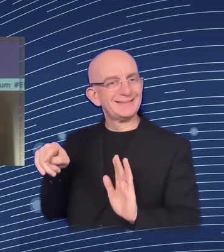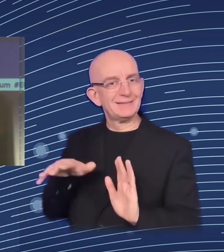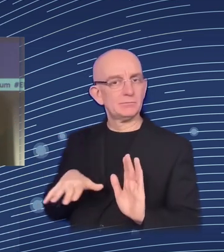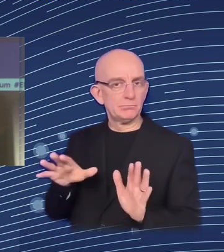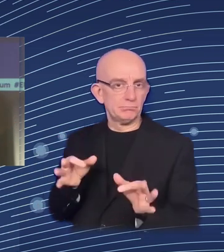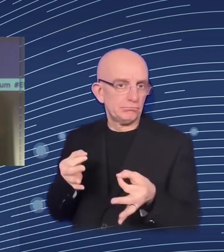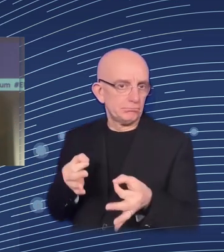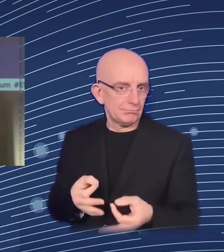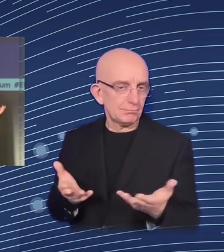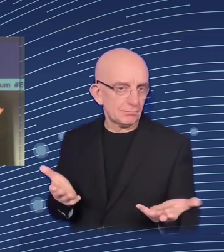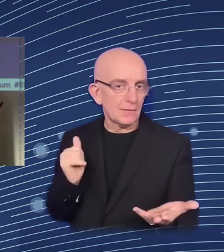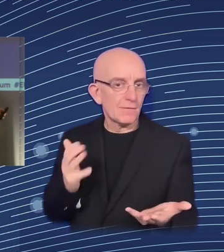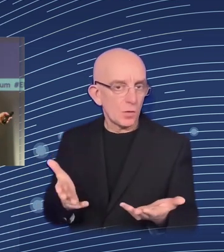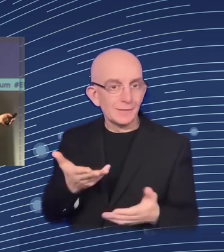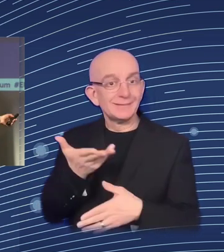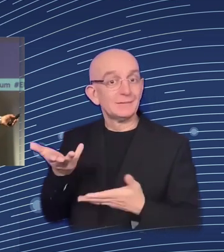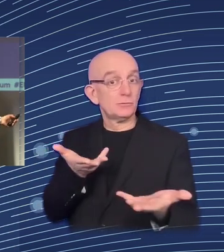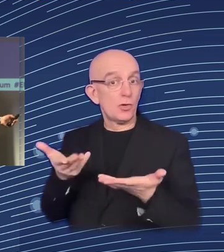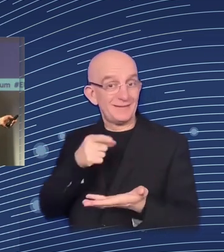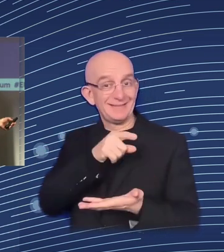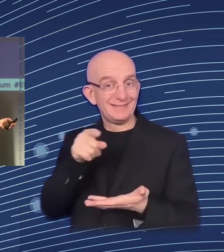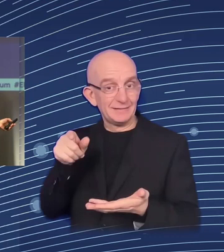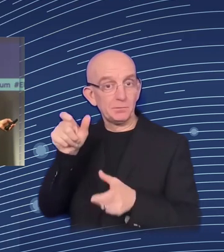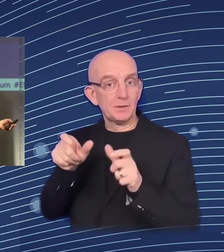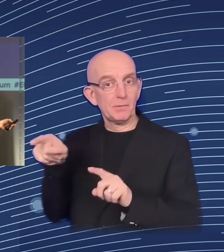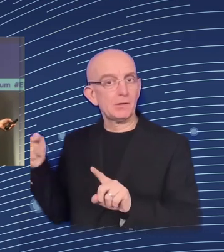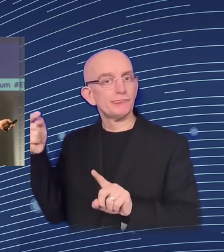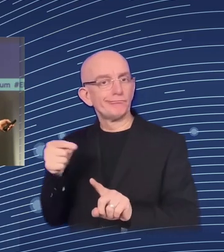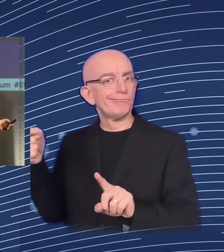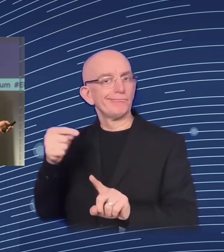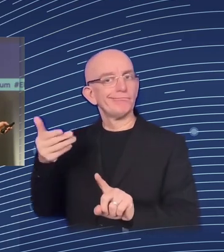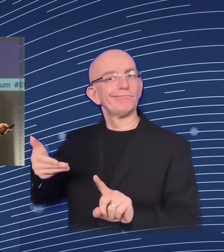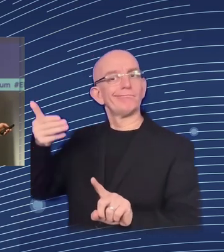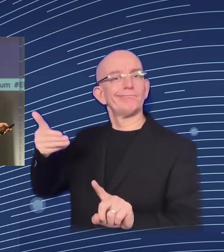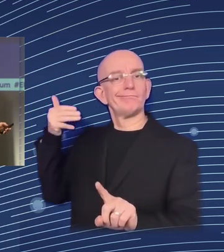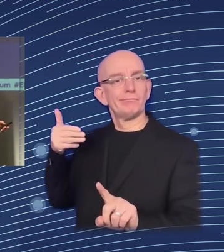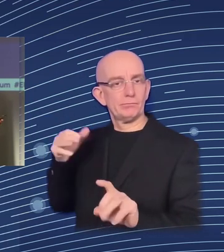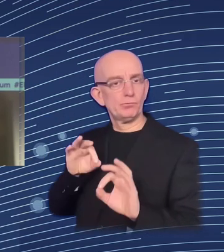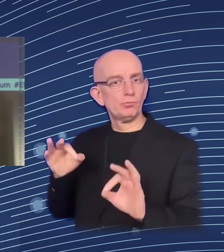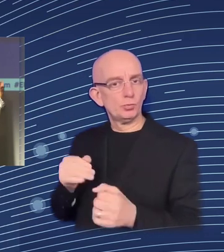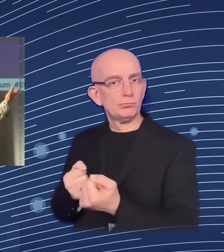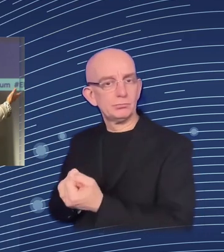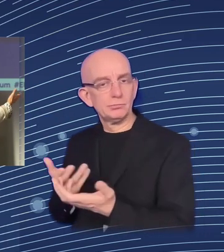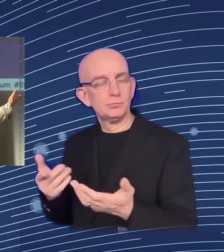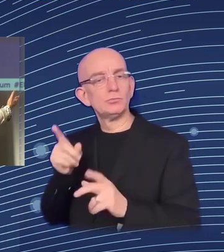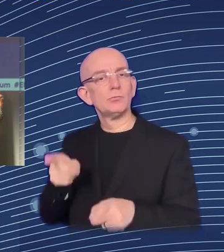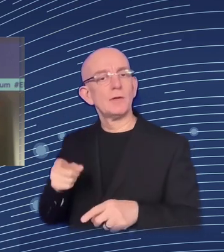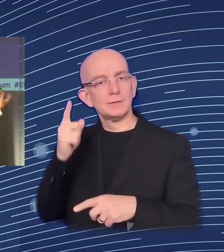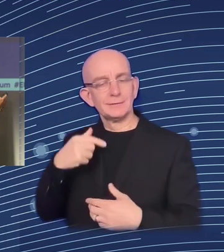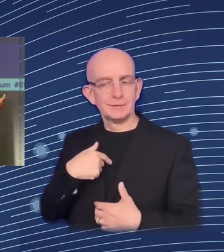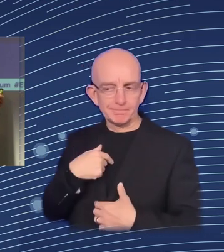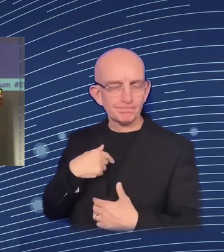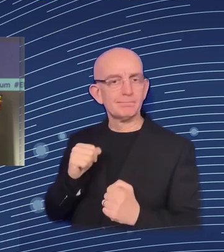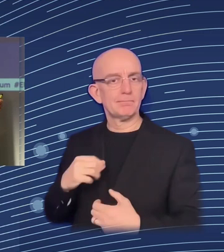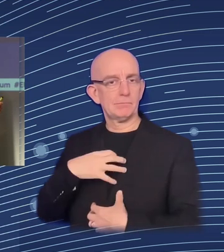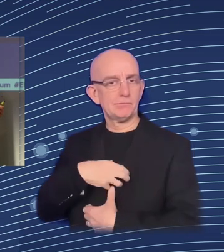for that. Okay, so it is pretty requiring, but data exists. And this is good data. If